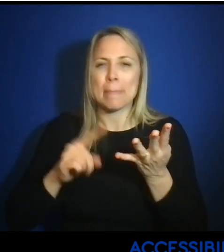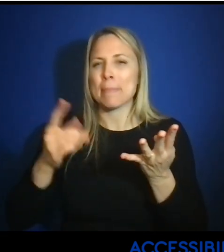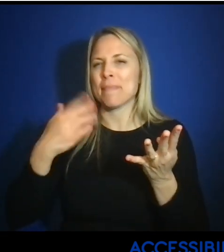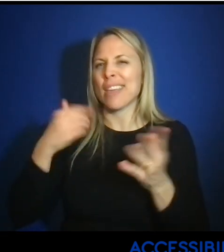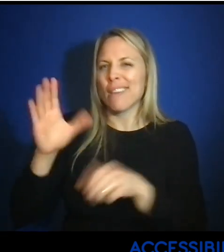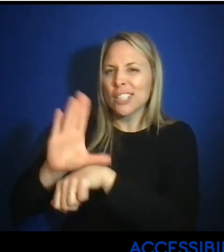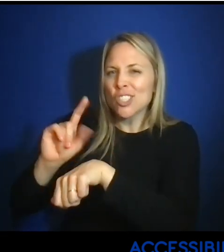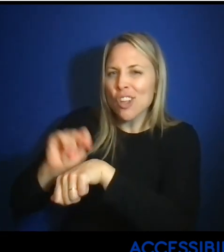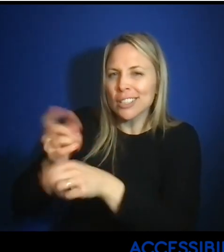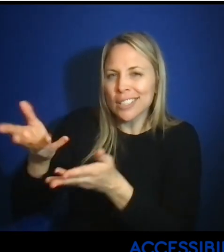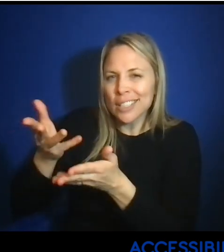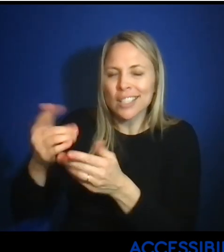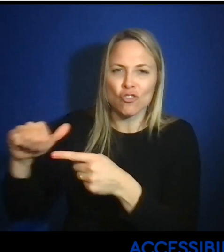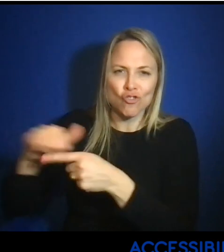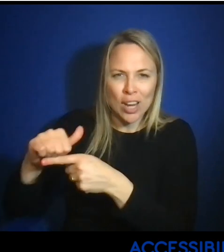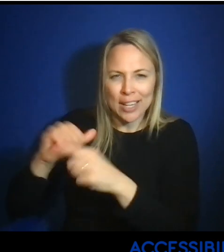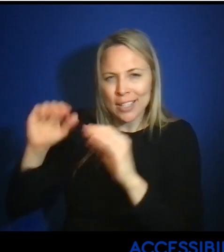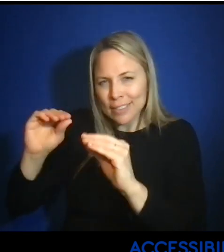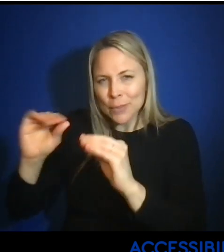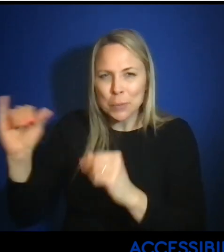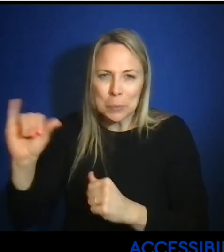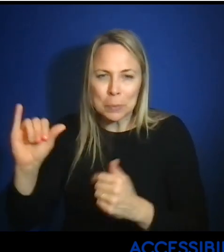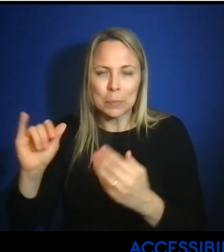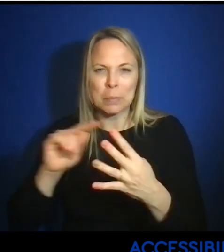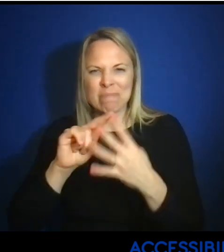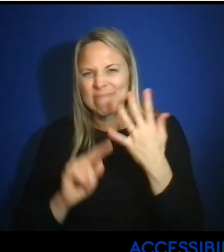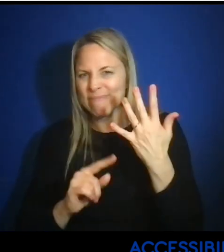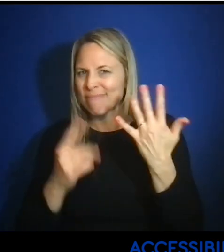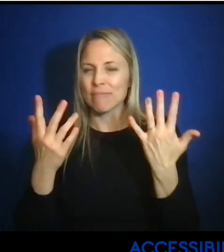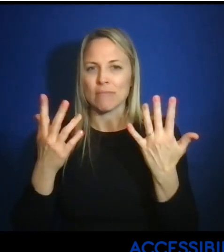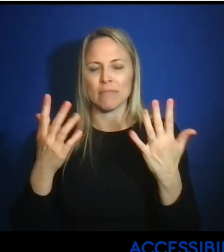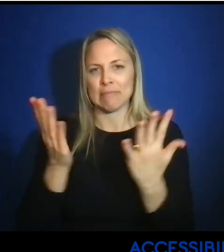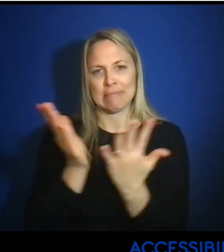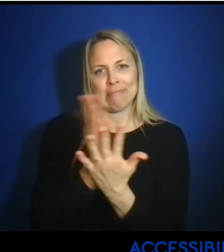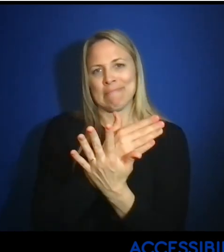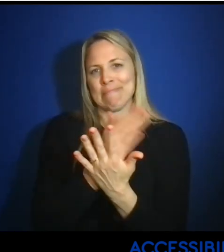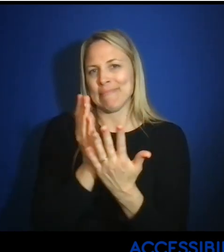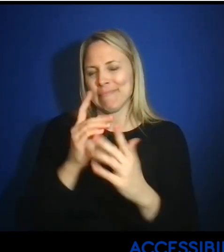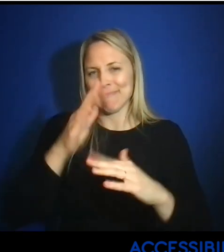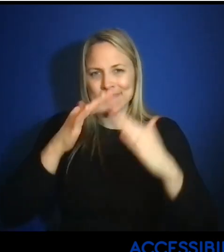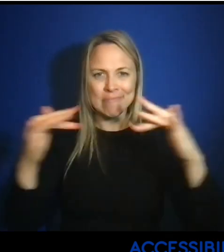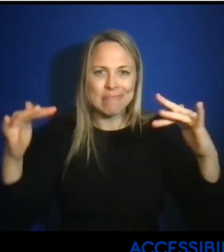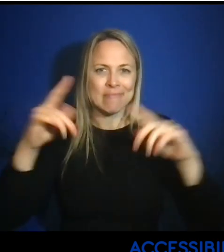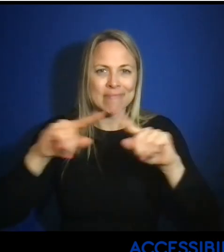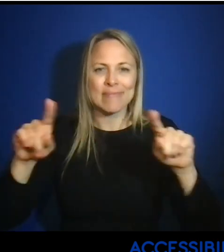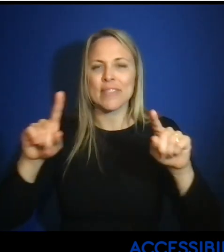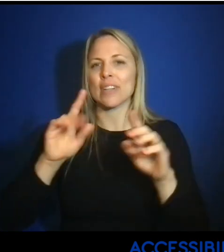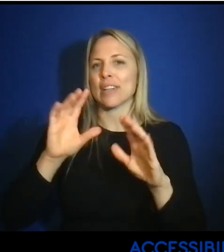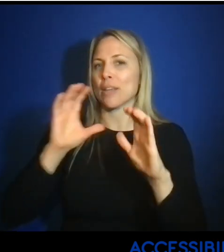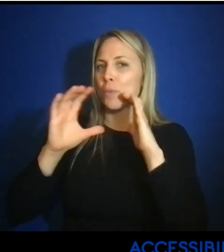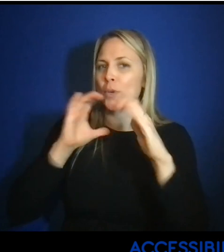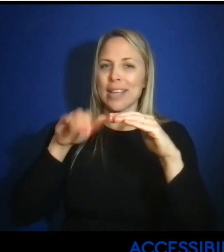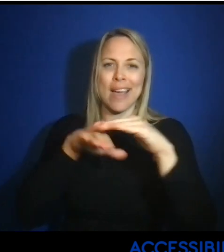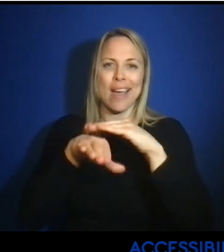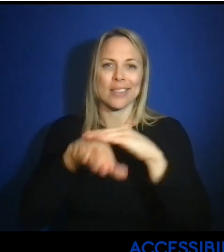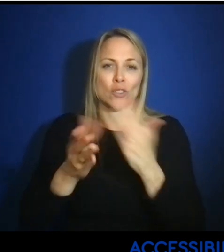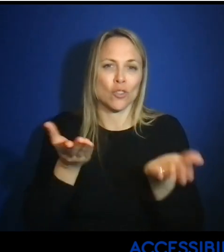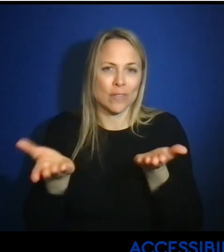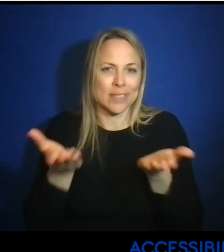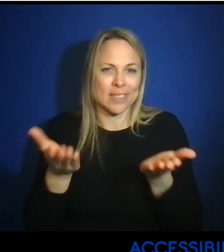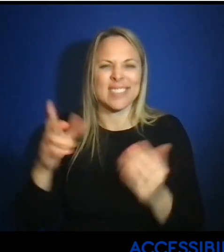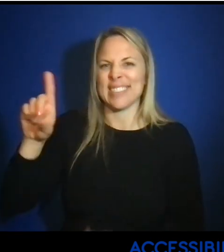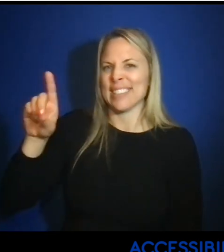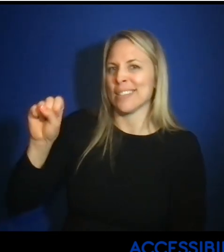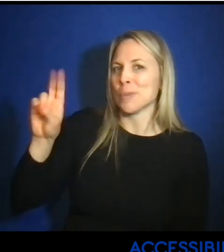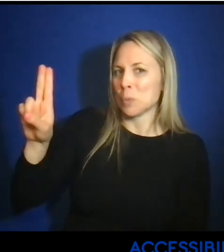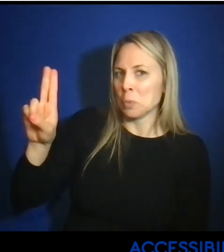quite a bit of consulting and training as well, so just kind of a wide array of communication access services